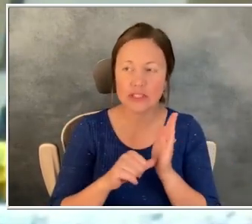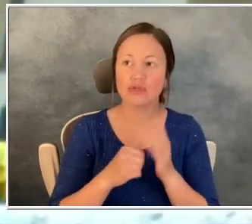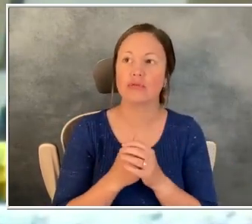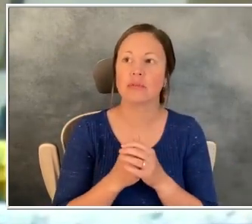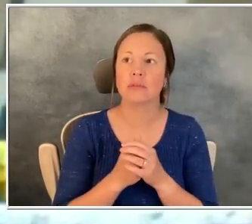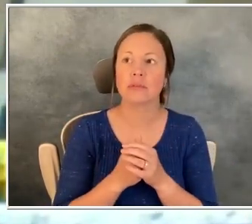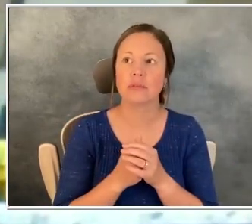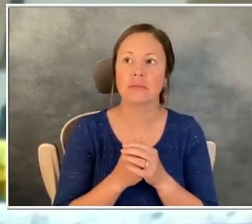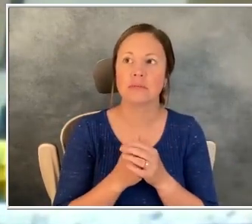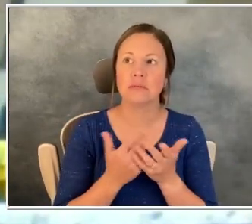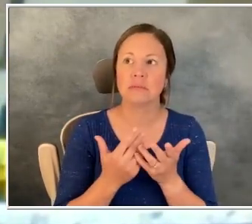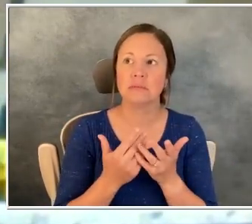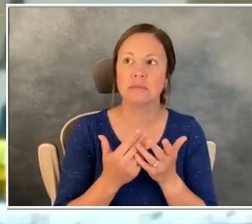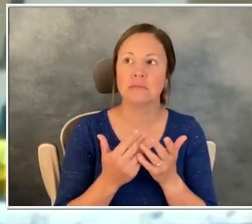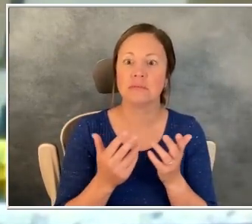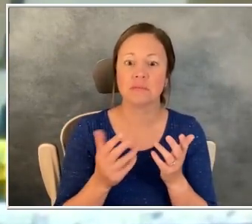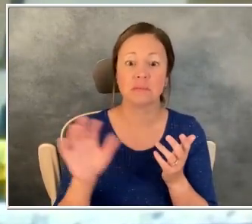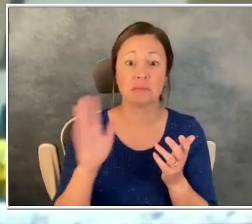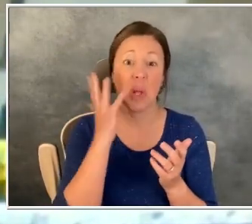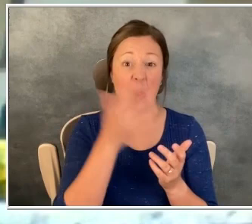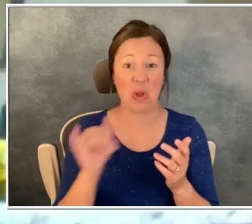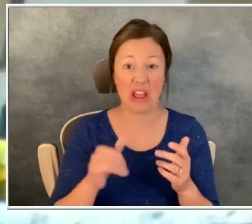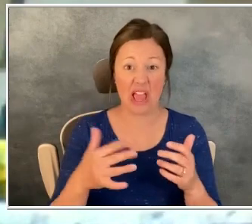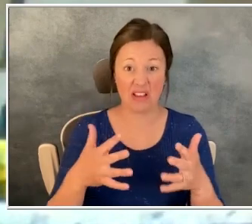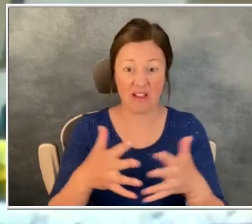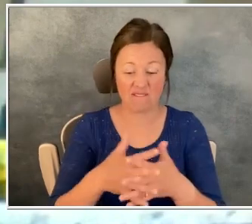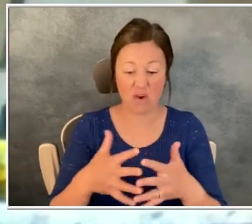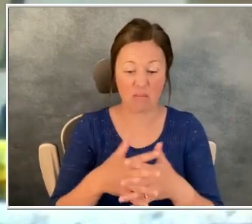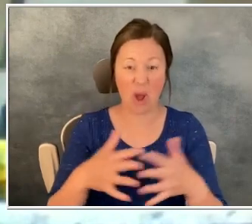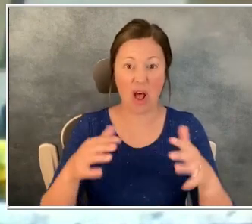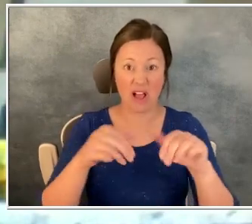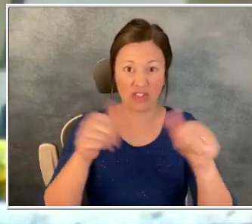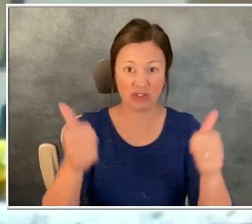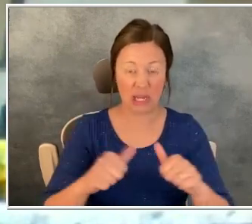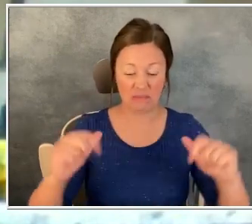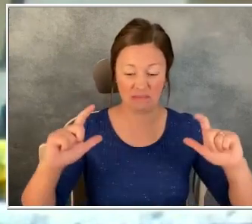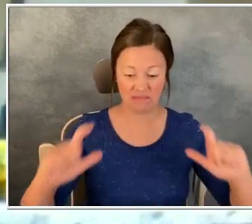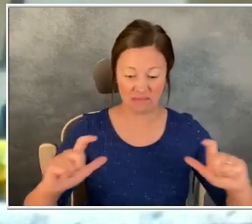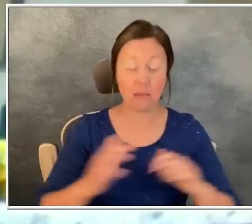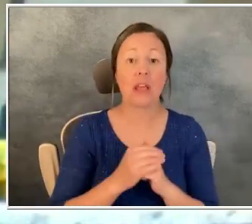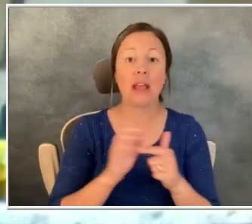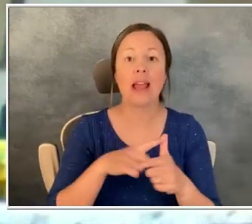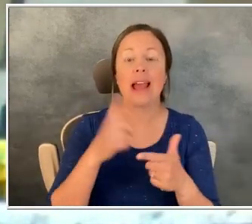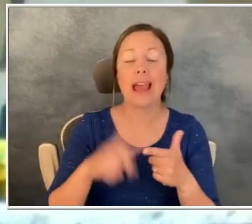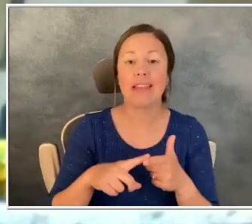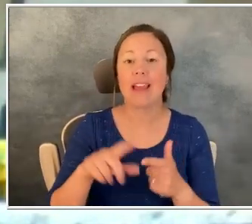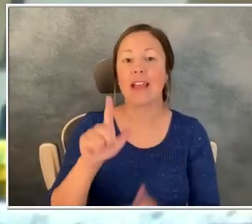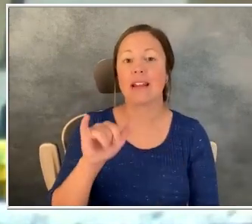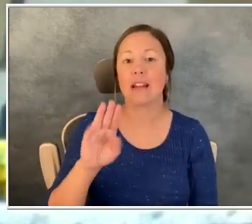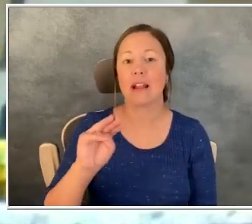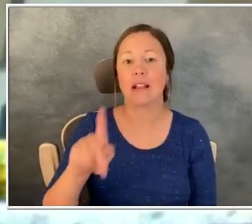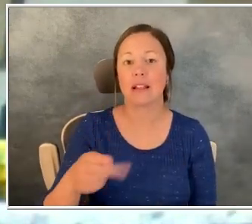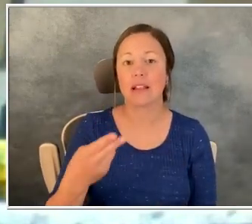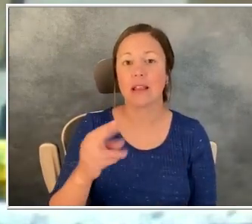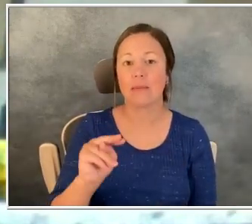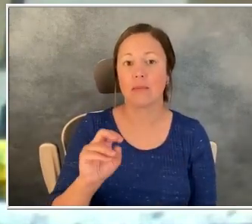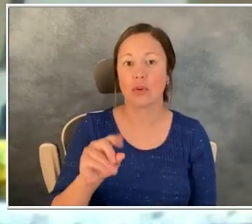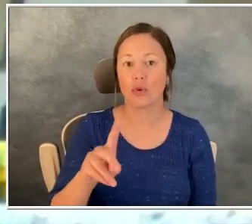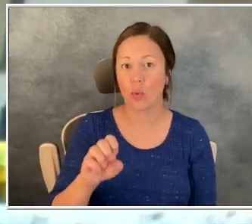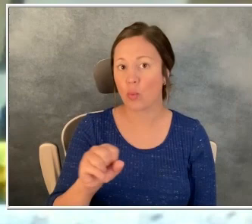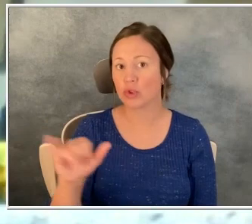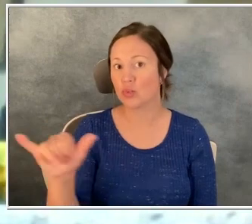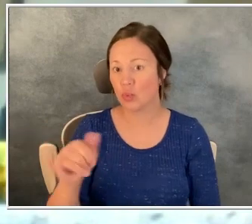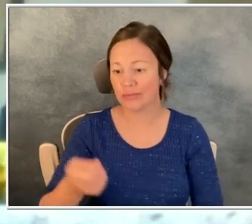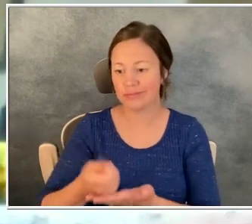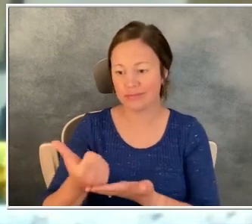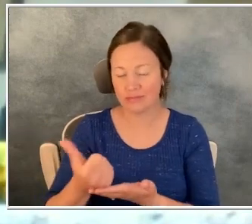football panel out of my back and then again, excised all the lymph nodes that drain from that area. And,